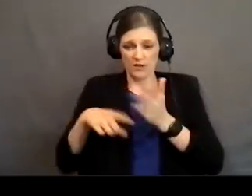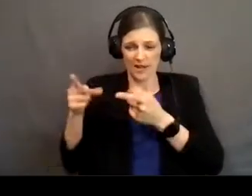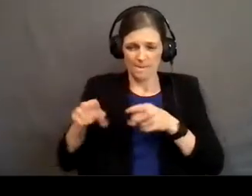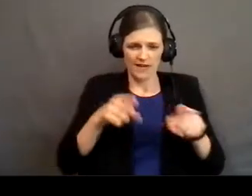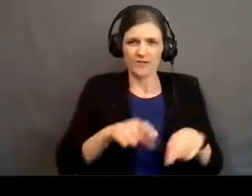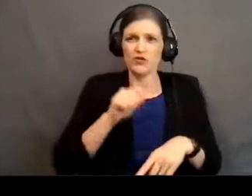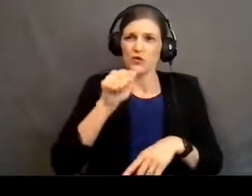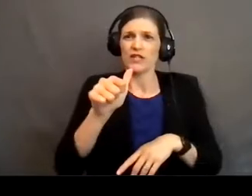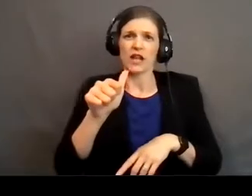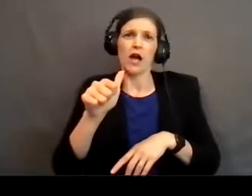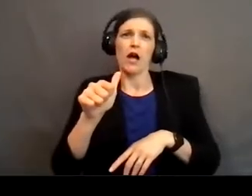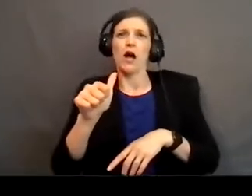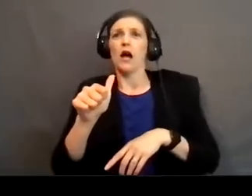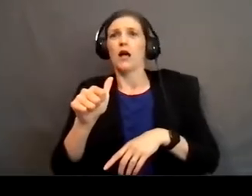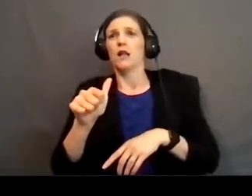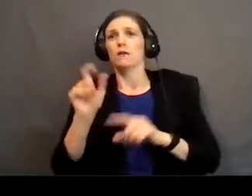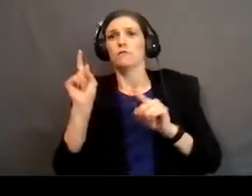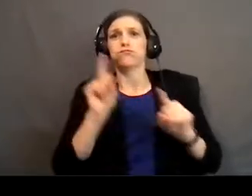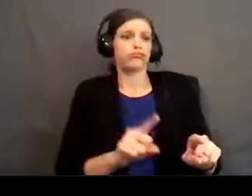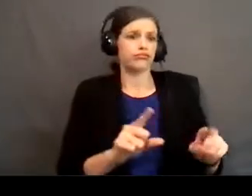coming right through the door and immediately